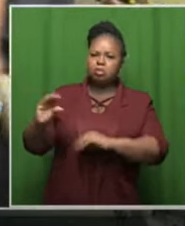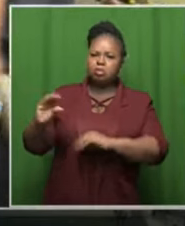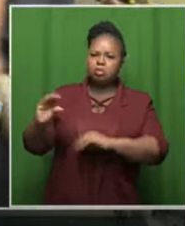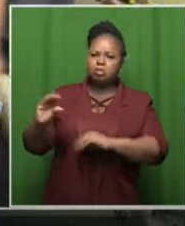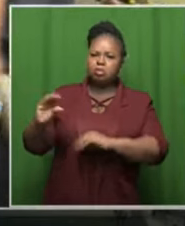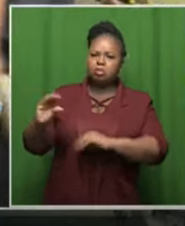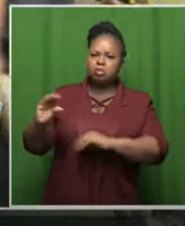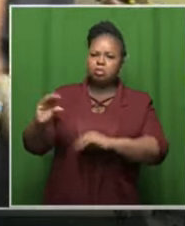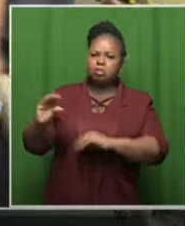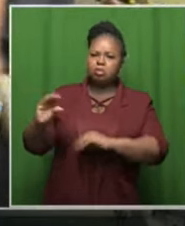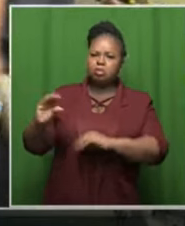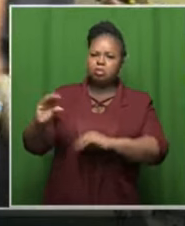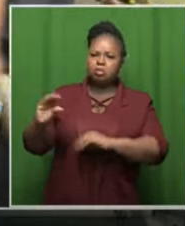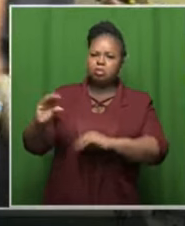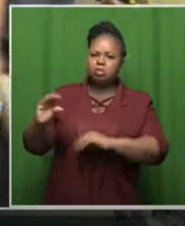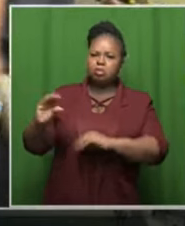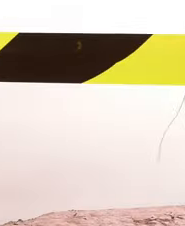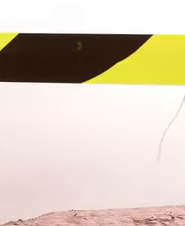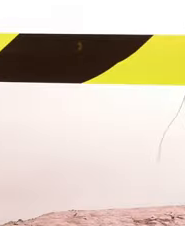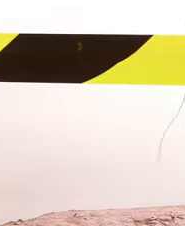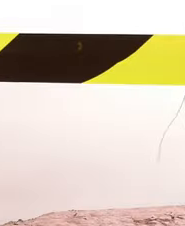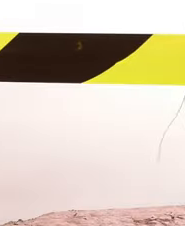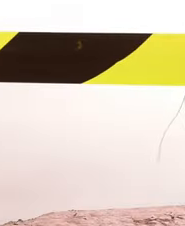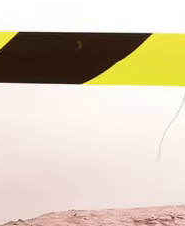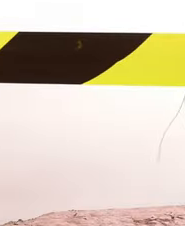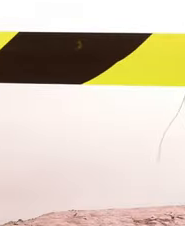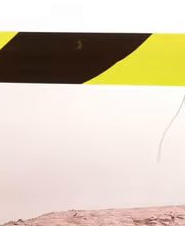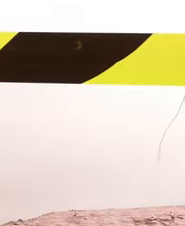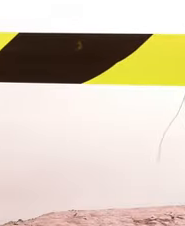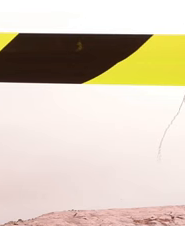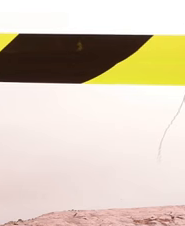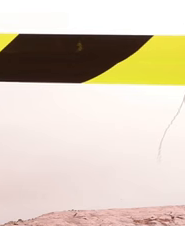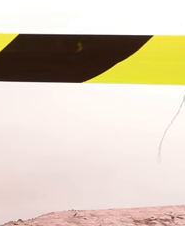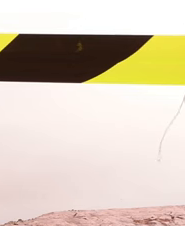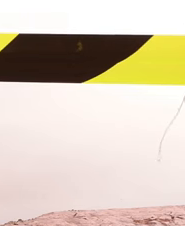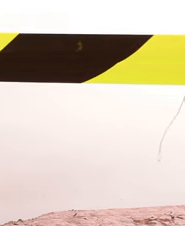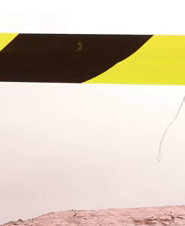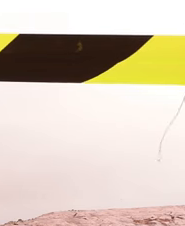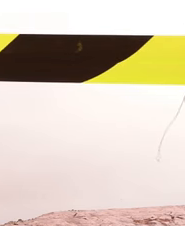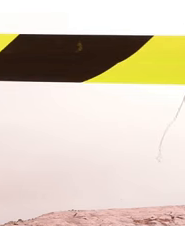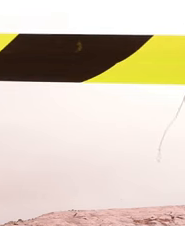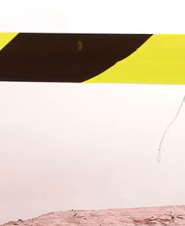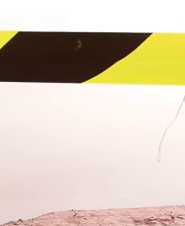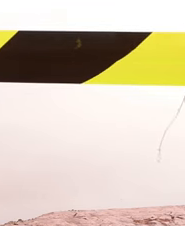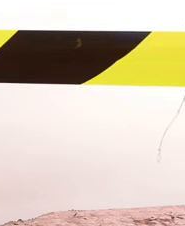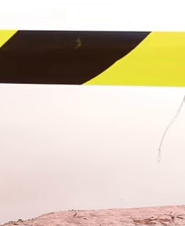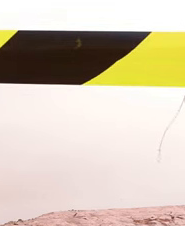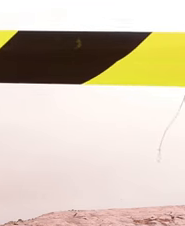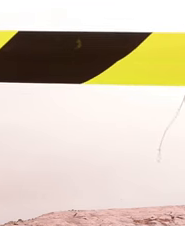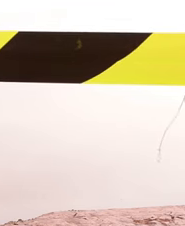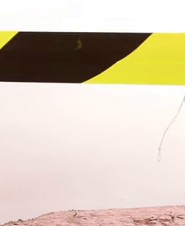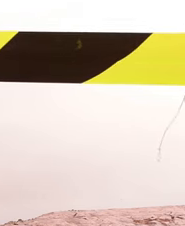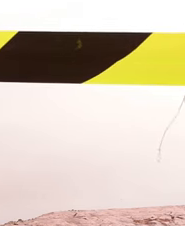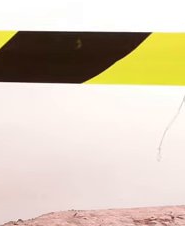because that thing you don't want it anywhere in your skin even the clothing the way they put it on you yeah but